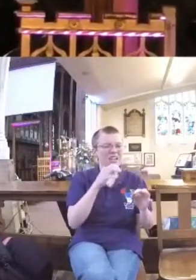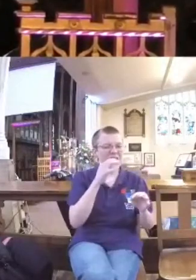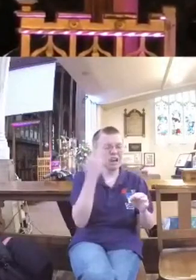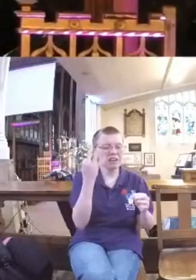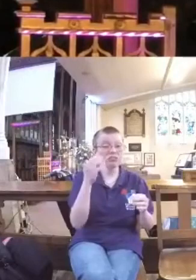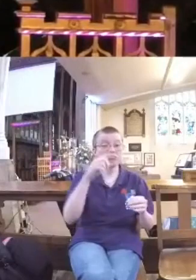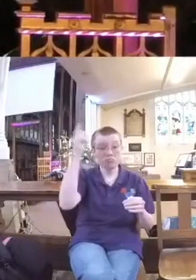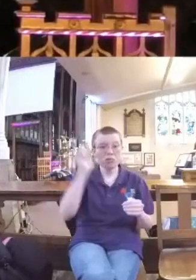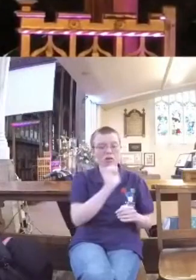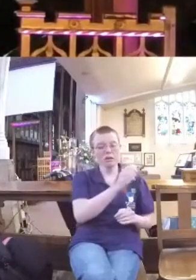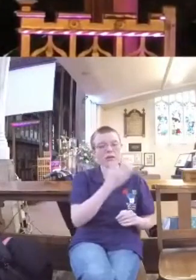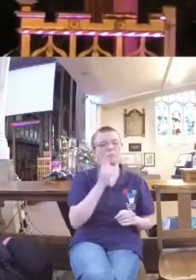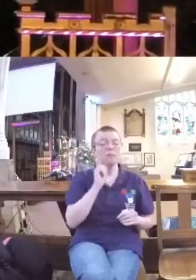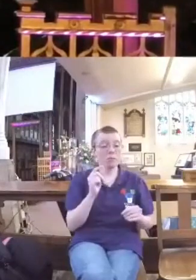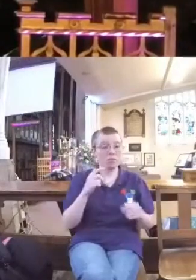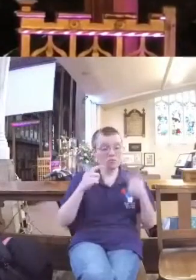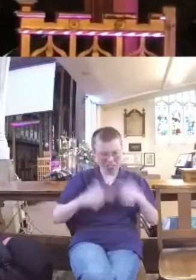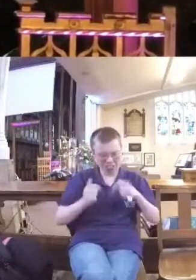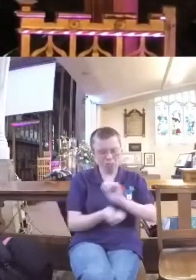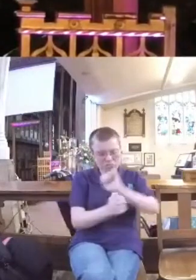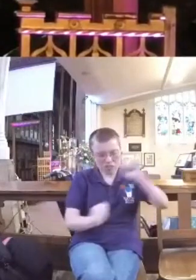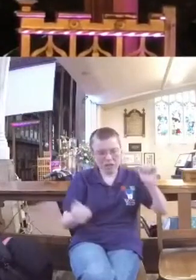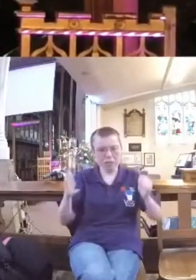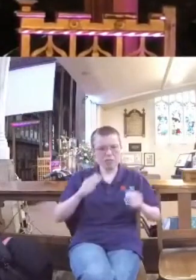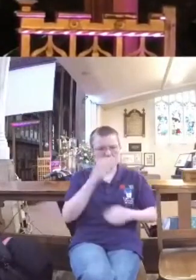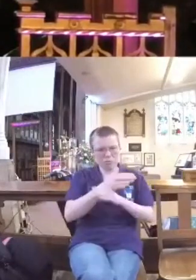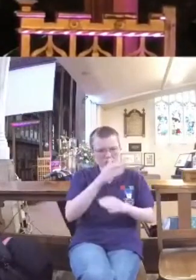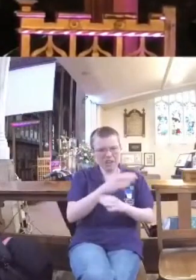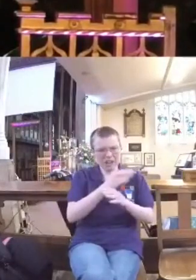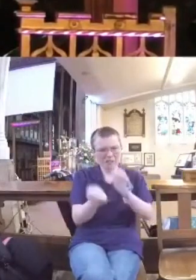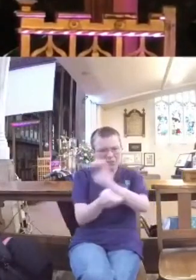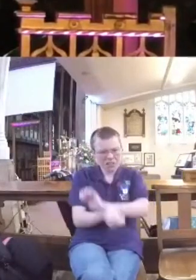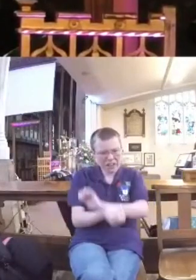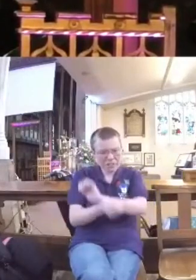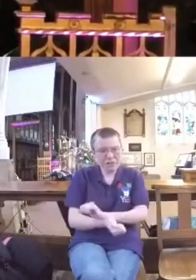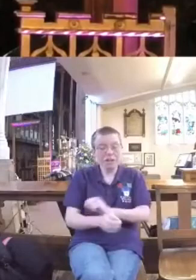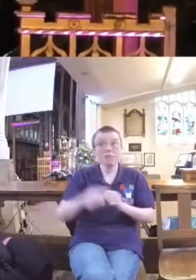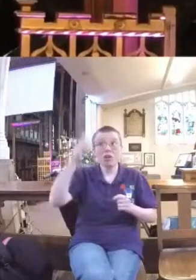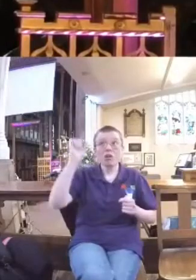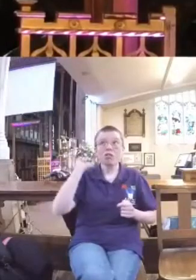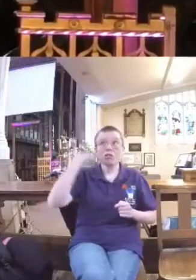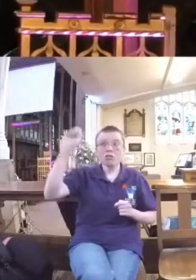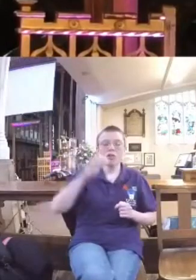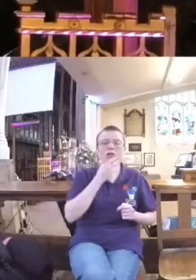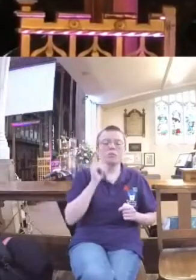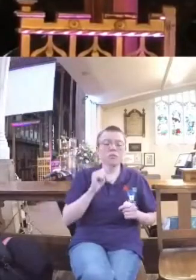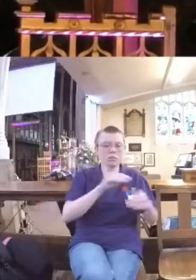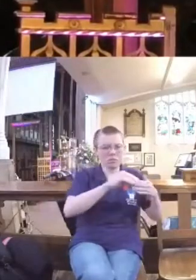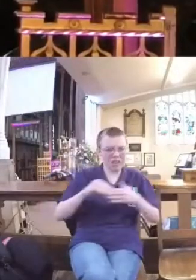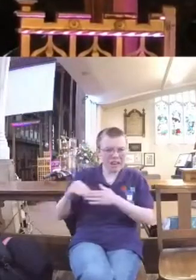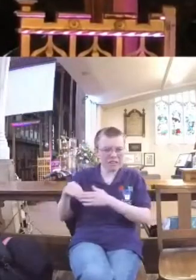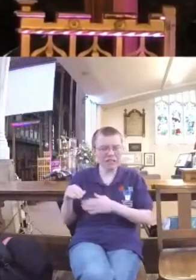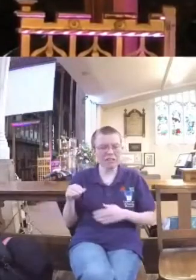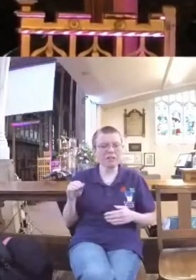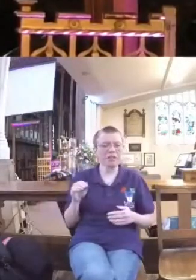and had led them through the desert to the promised land, he said this to the people of Israel. I'm going to read